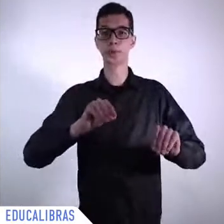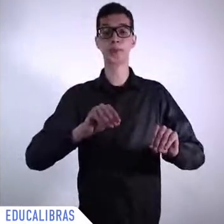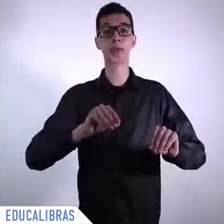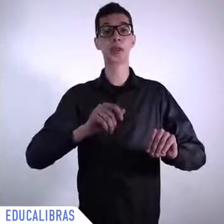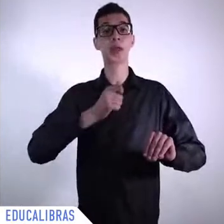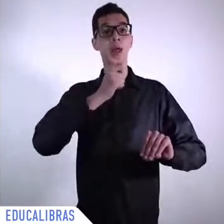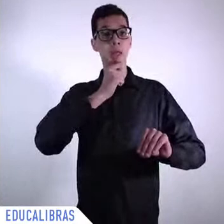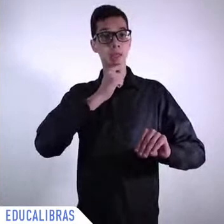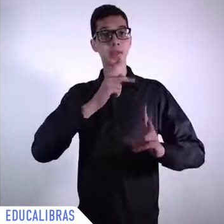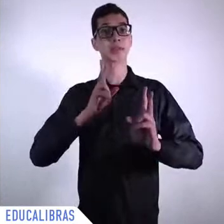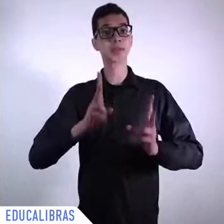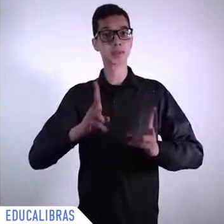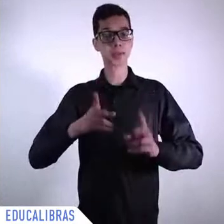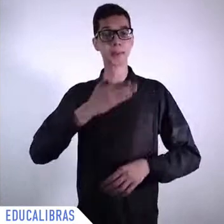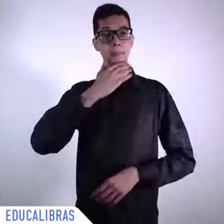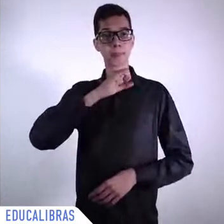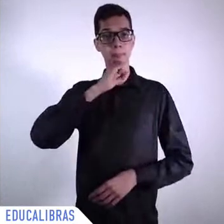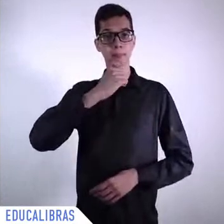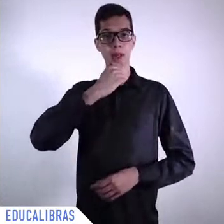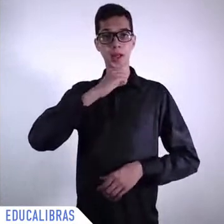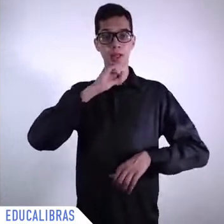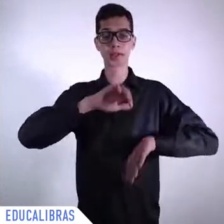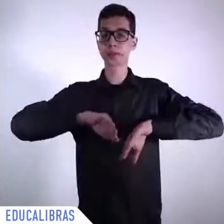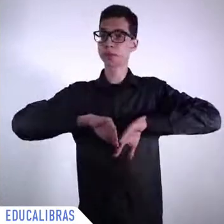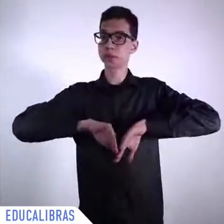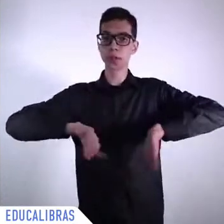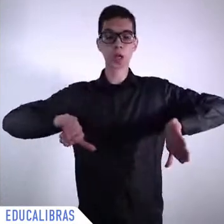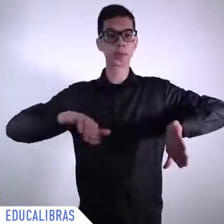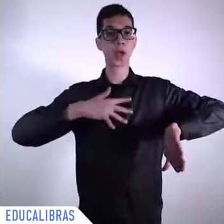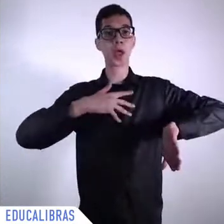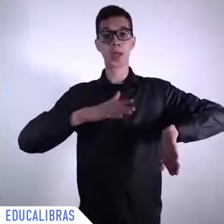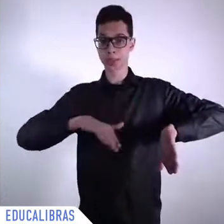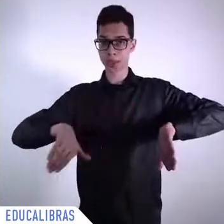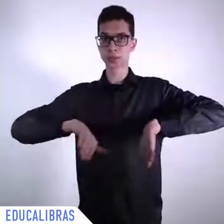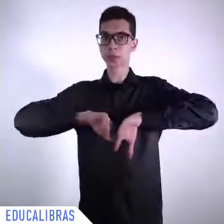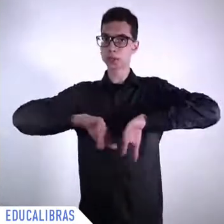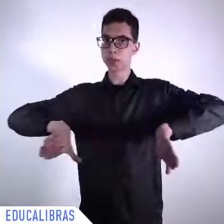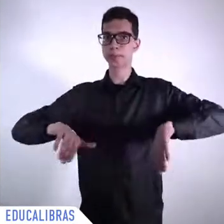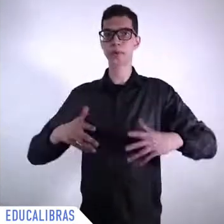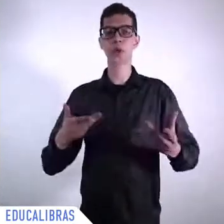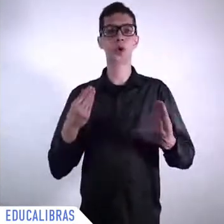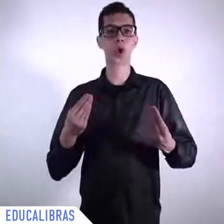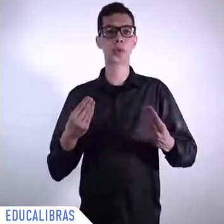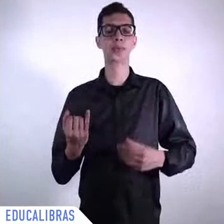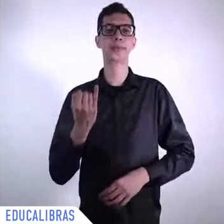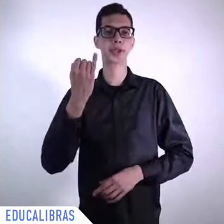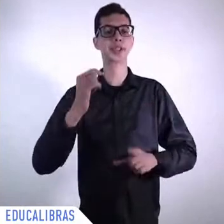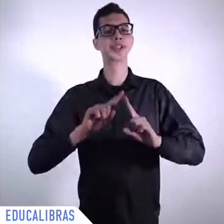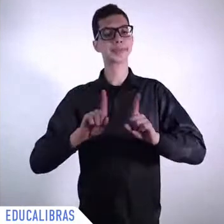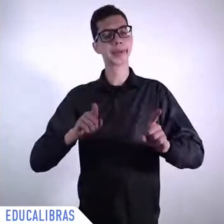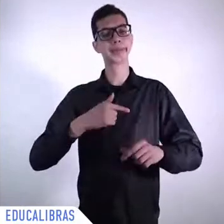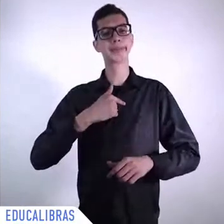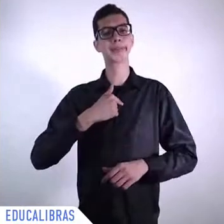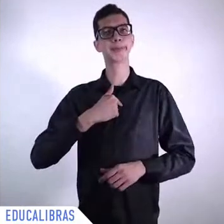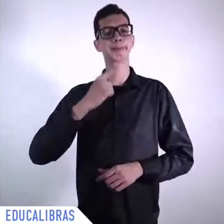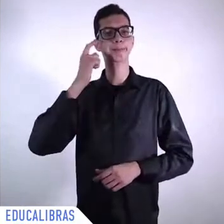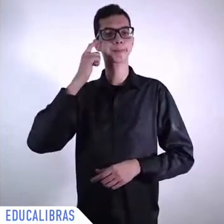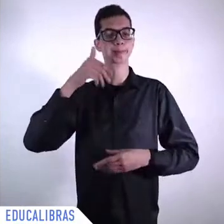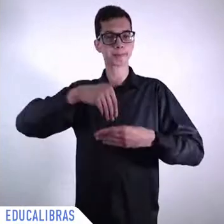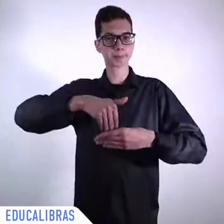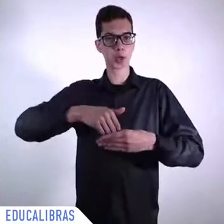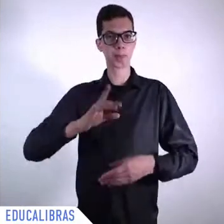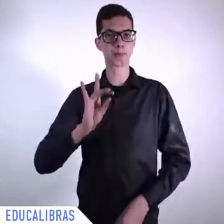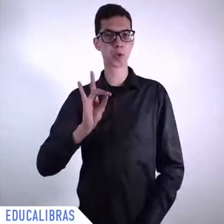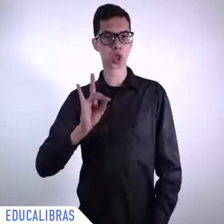you know, the election in Bolivia gave me hope. I don't know what will happen in the election in the United States, but the fact that these problems are being posed give me